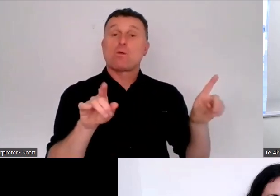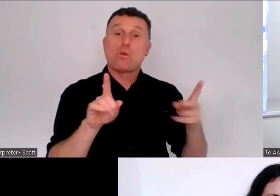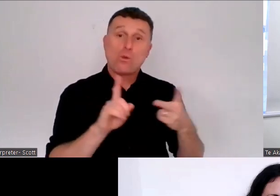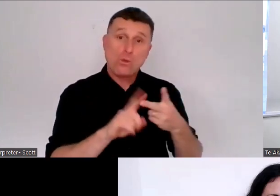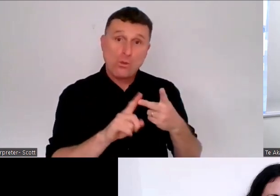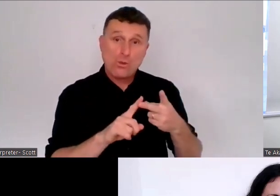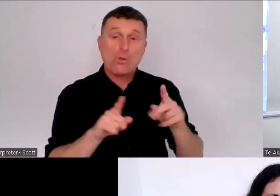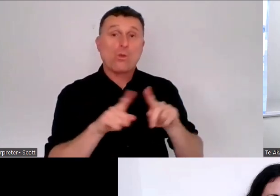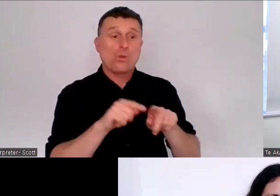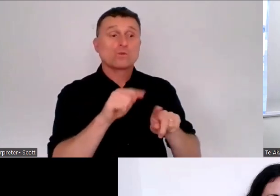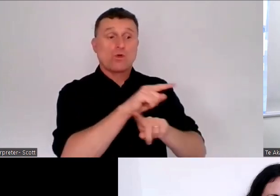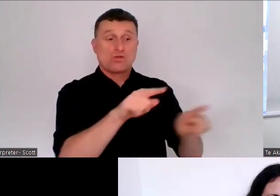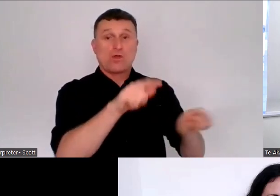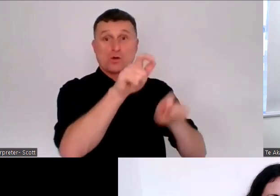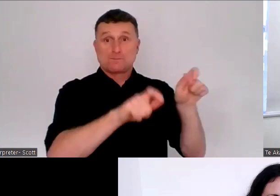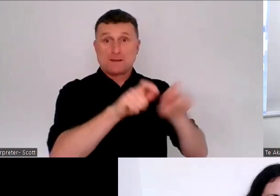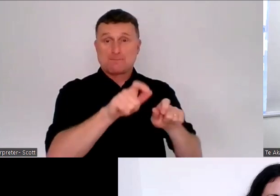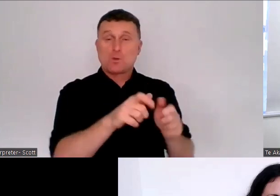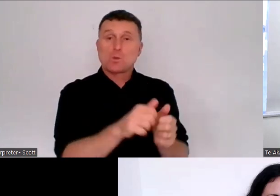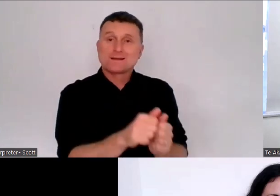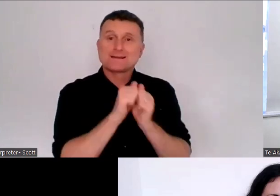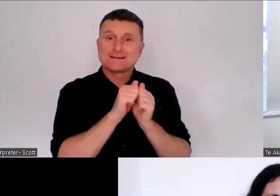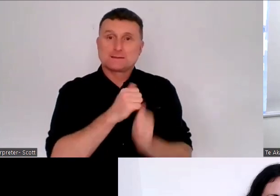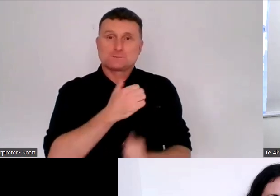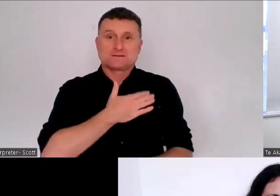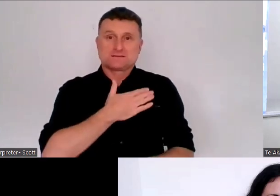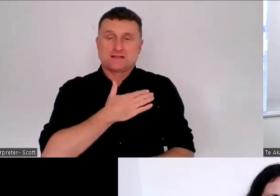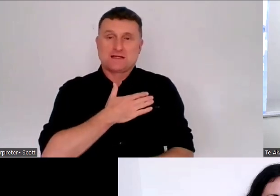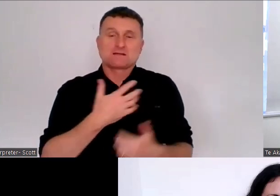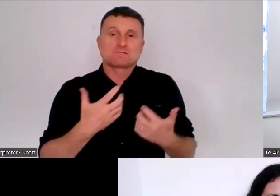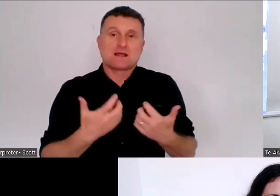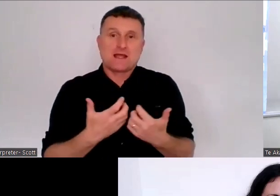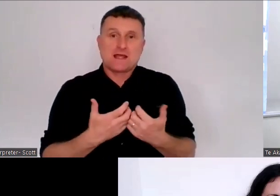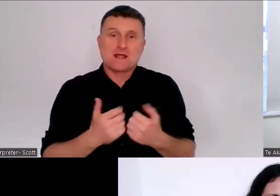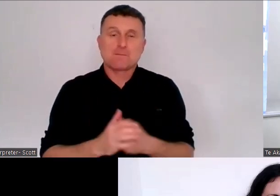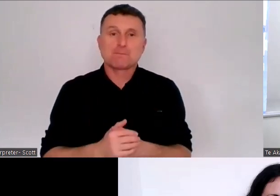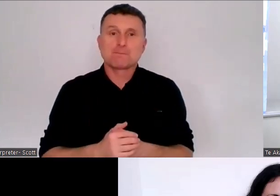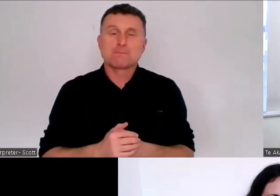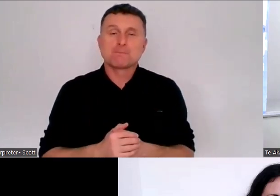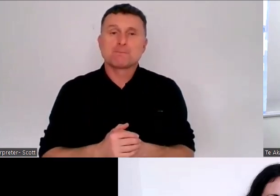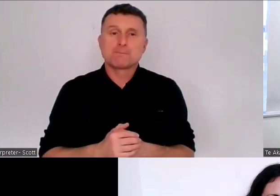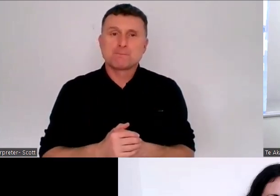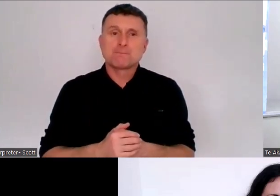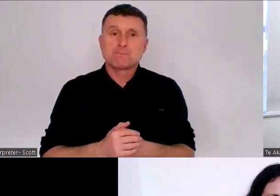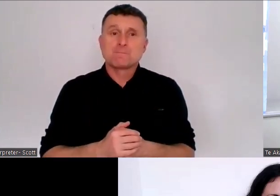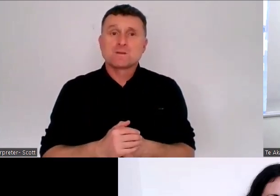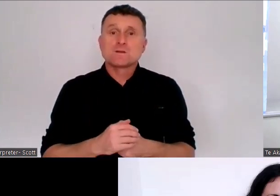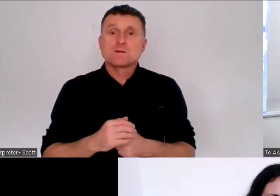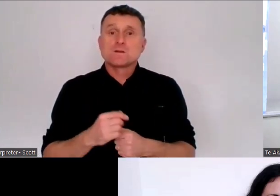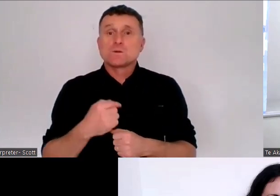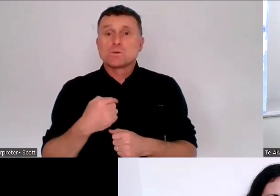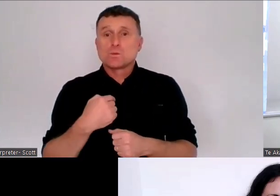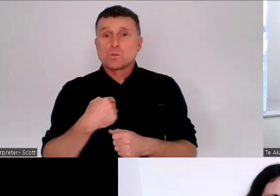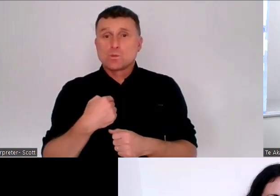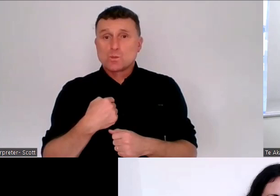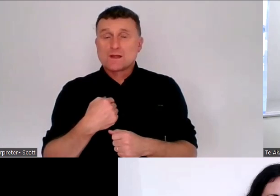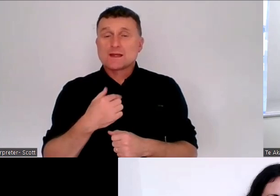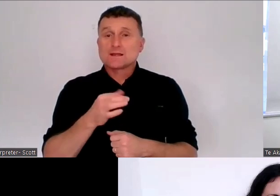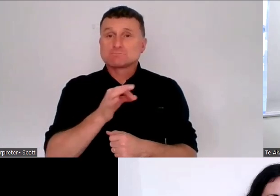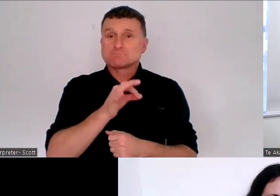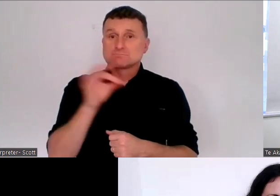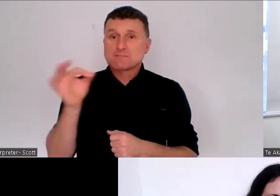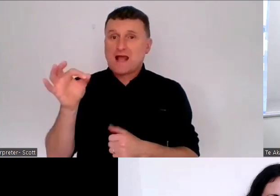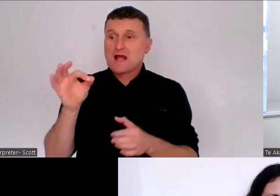So we ask some questions in the issues paper about what happens, what should happen